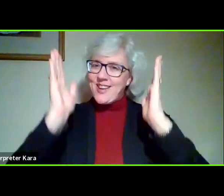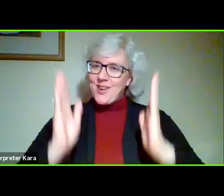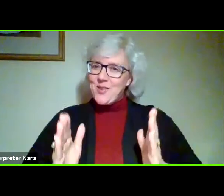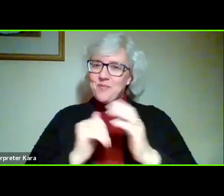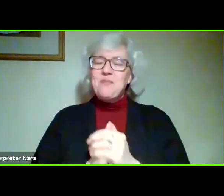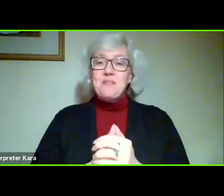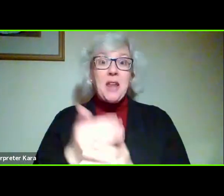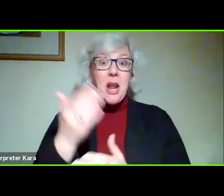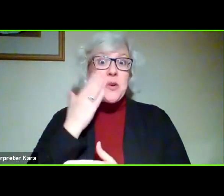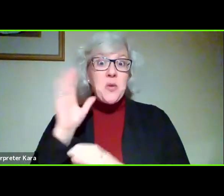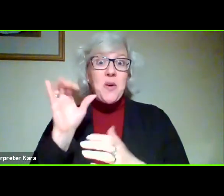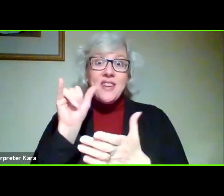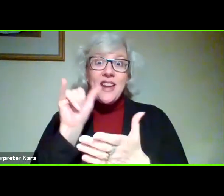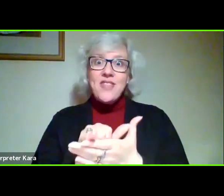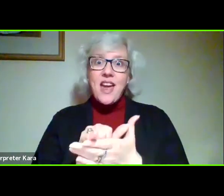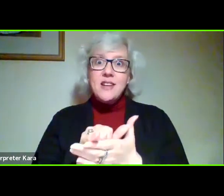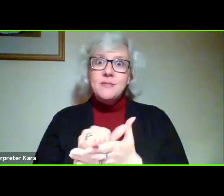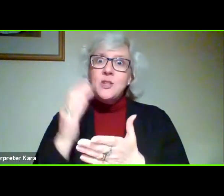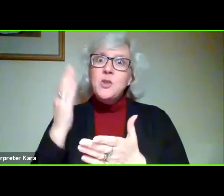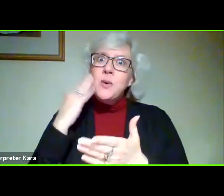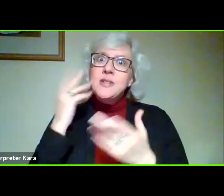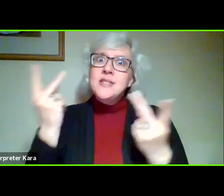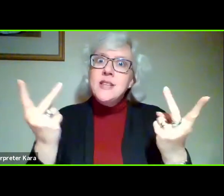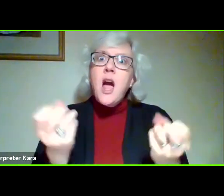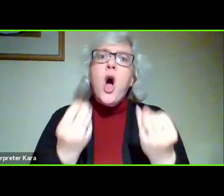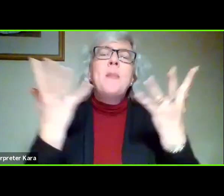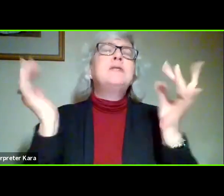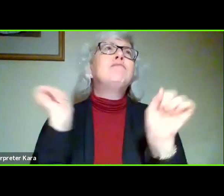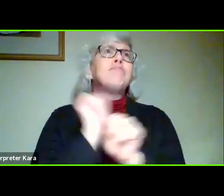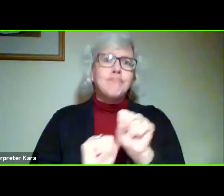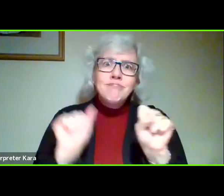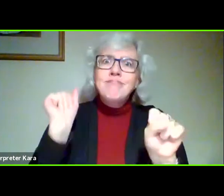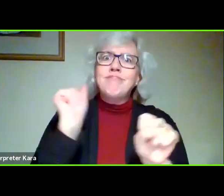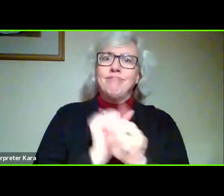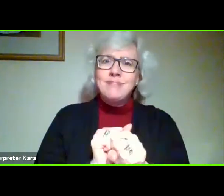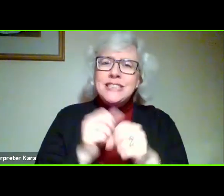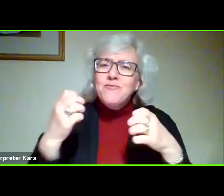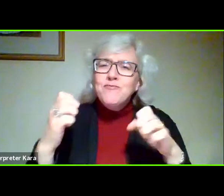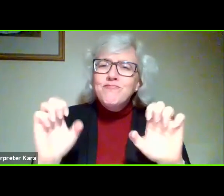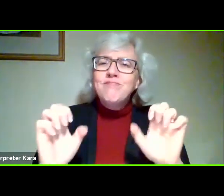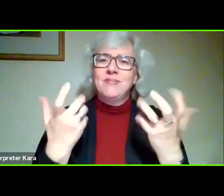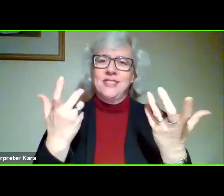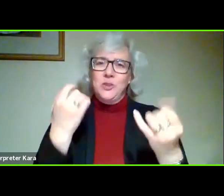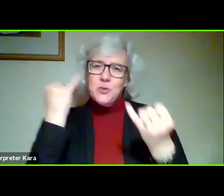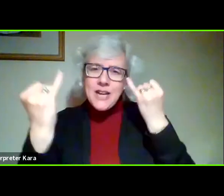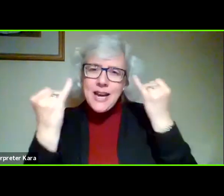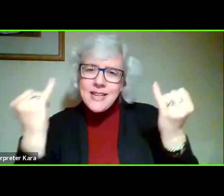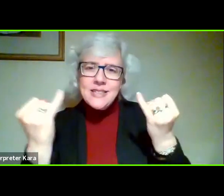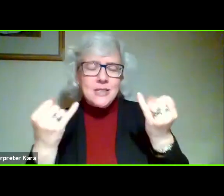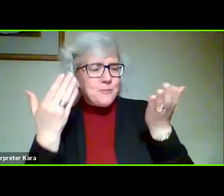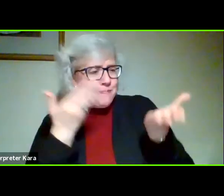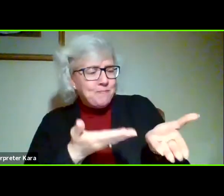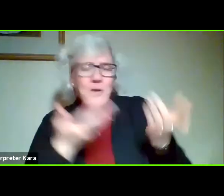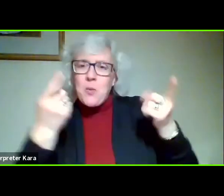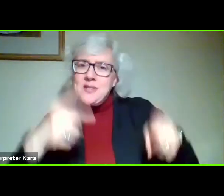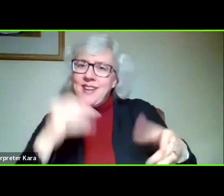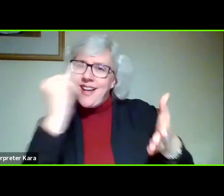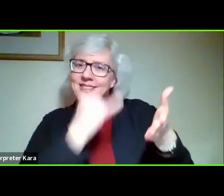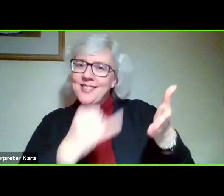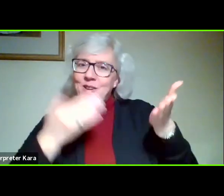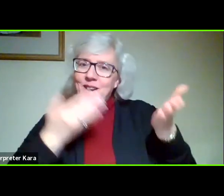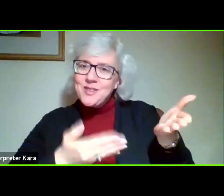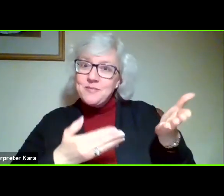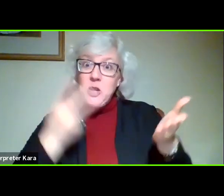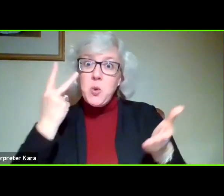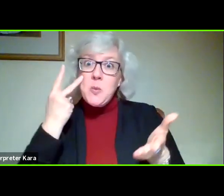know that you've done that because you can just measure it by the amount of time and effort that you put into your ideas and your products. And you can see it as a